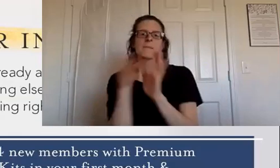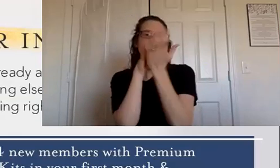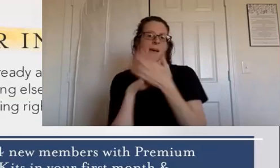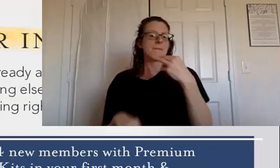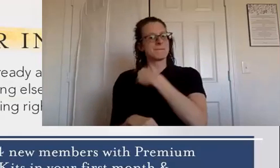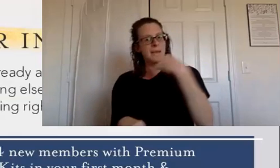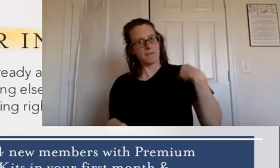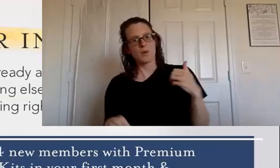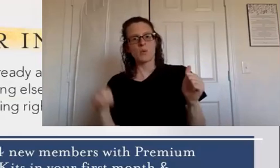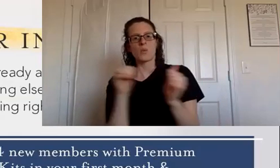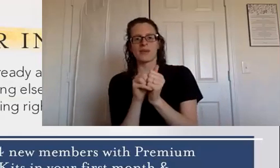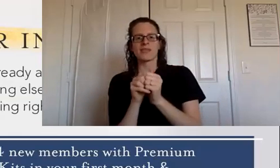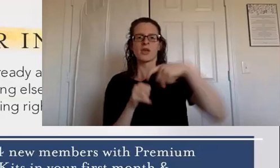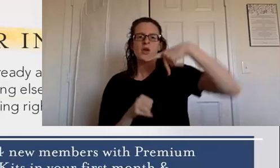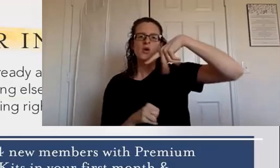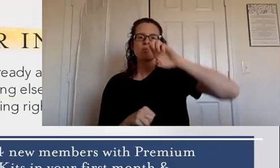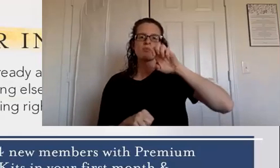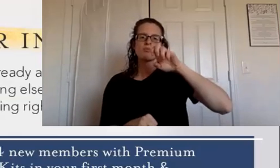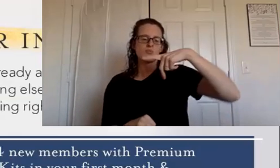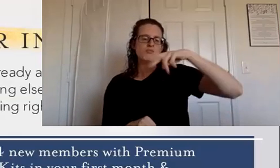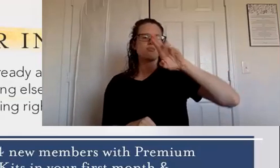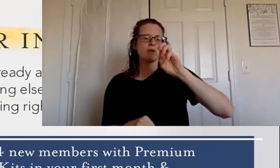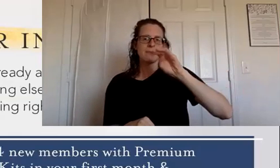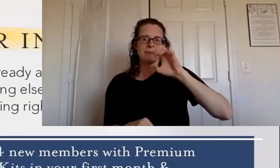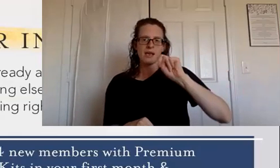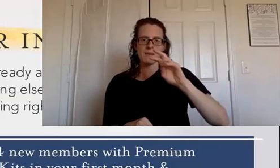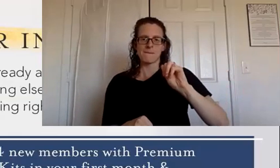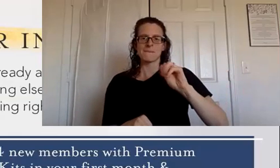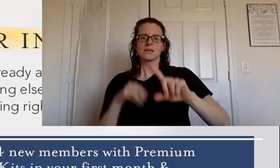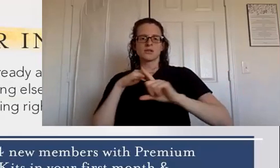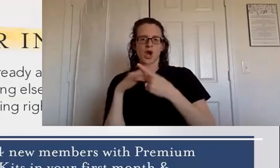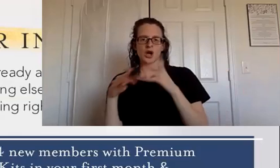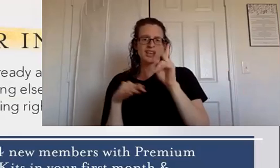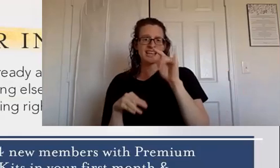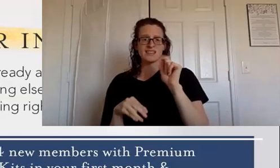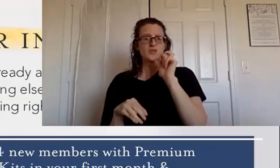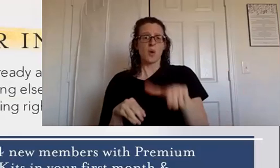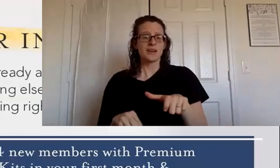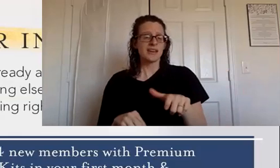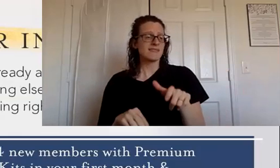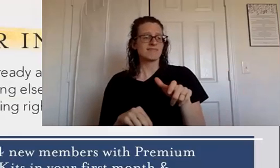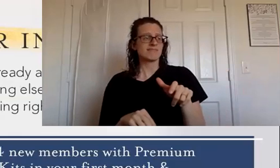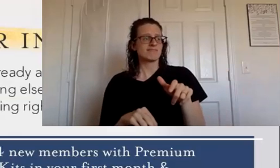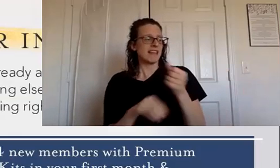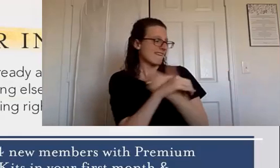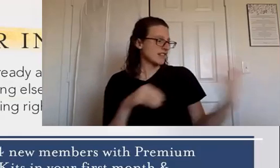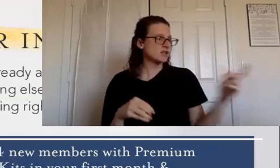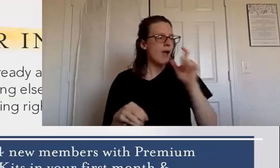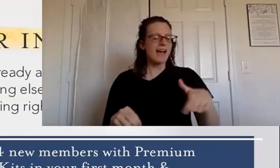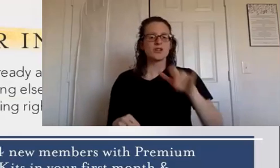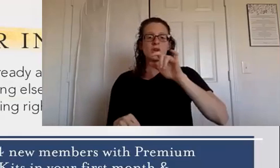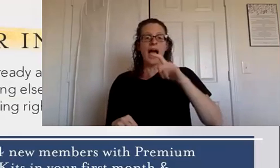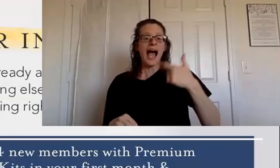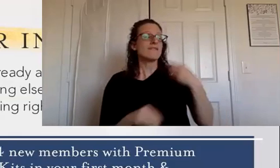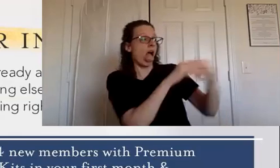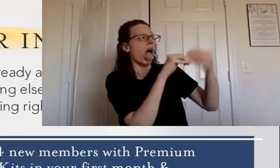basic or premium starter kit you don't need anything else you don't have to carry inventory